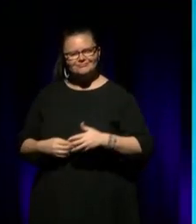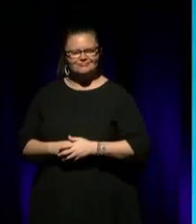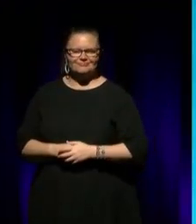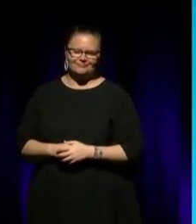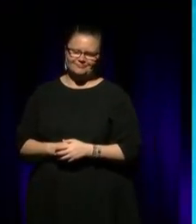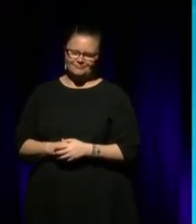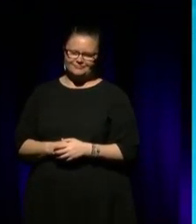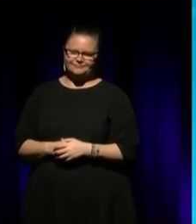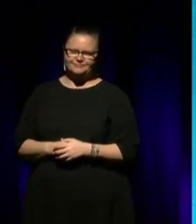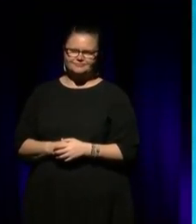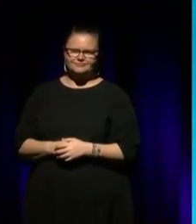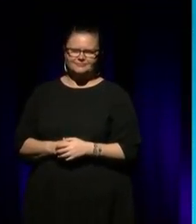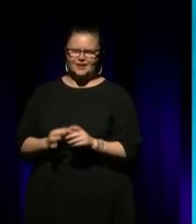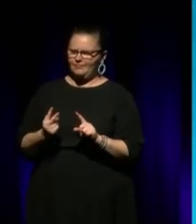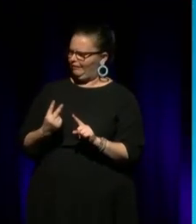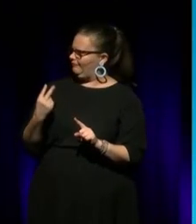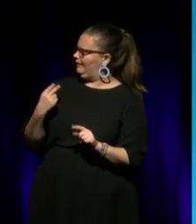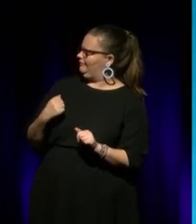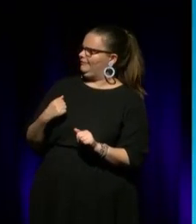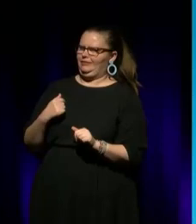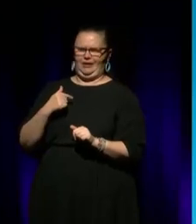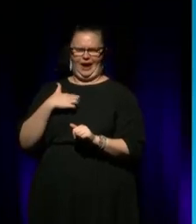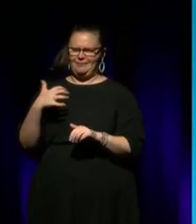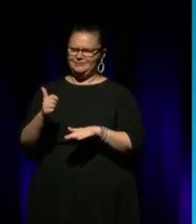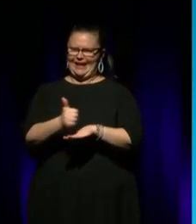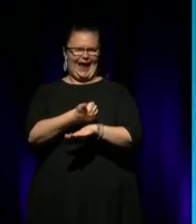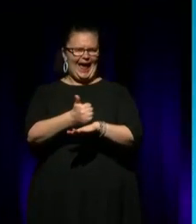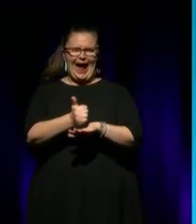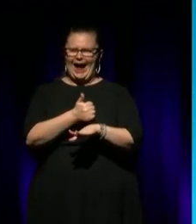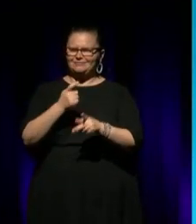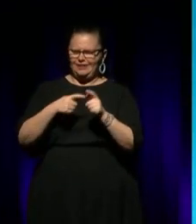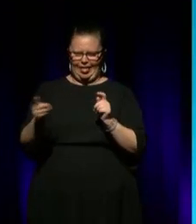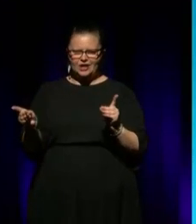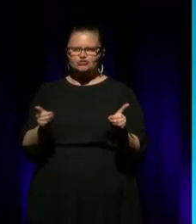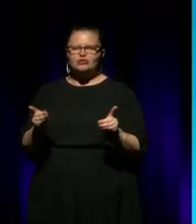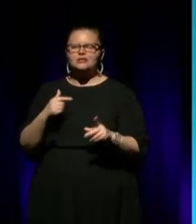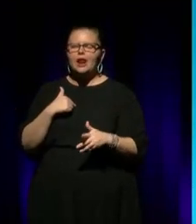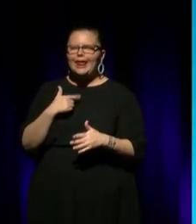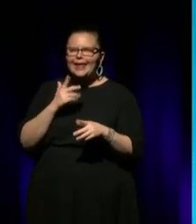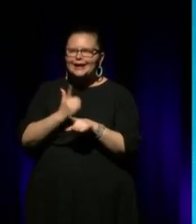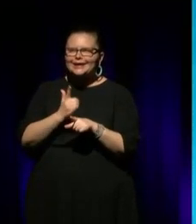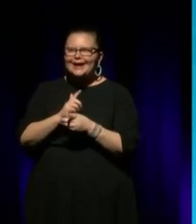And, you know, I looked back and then I thought I had to act to be an artistic director so I had to talk real proper way.